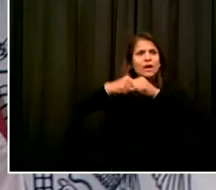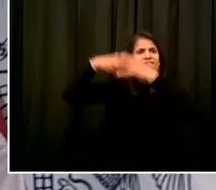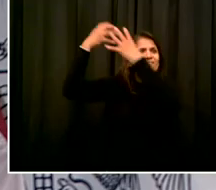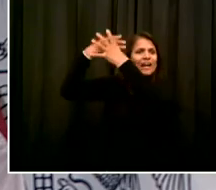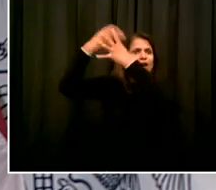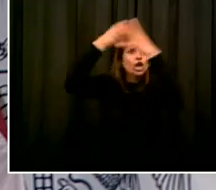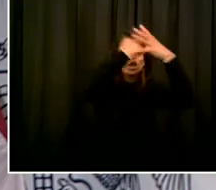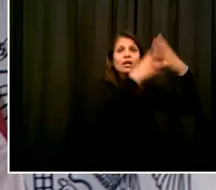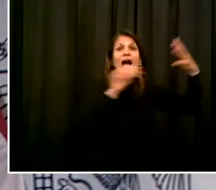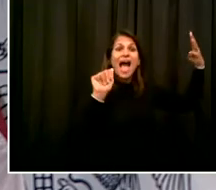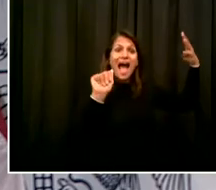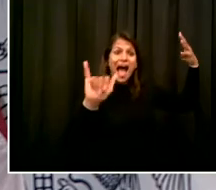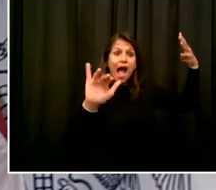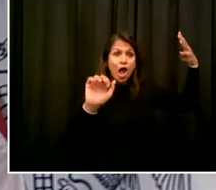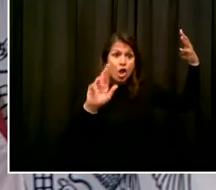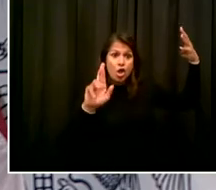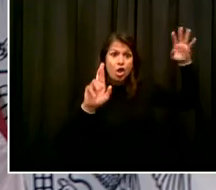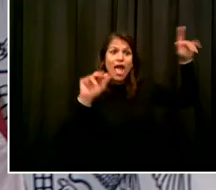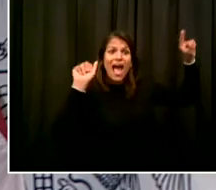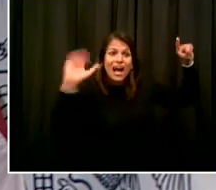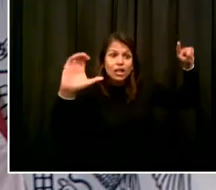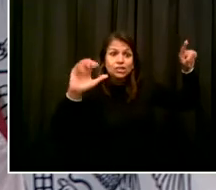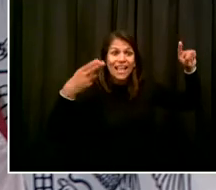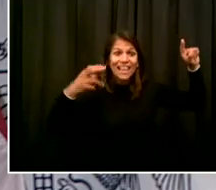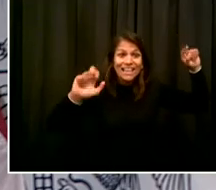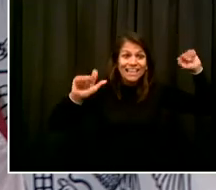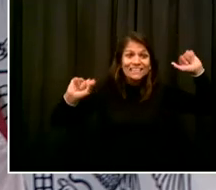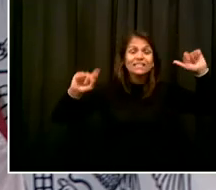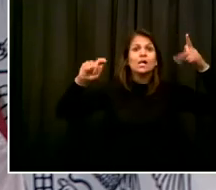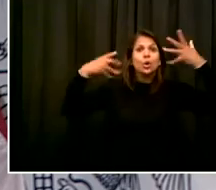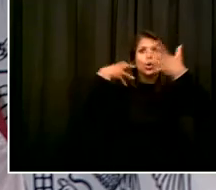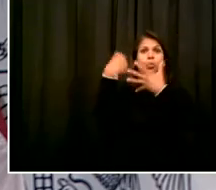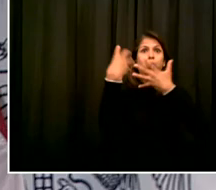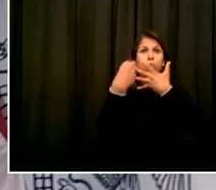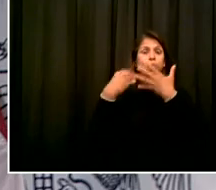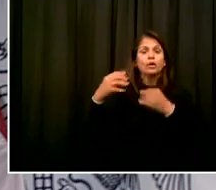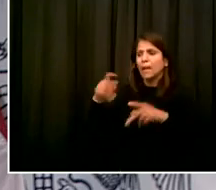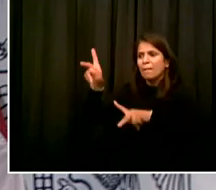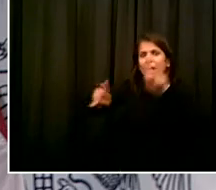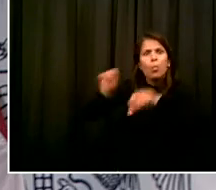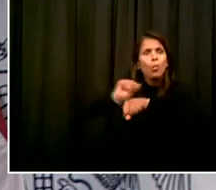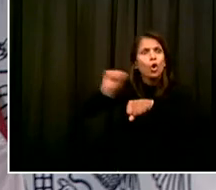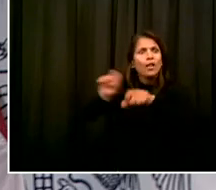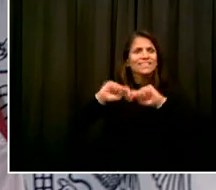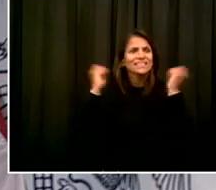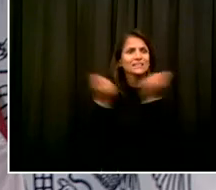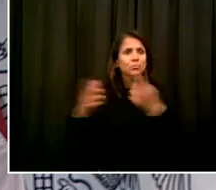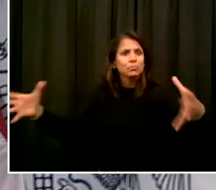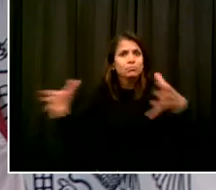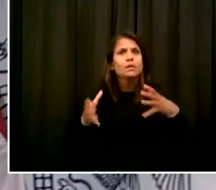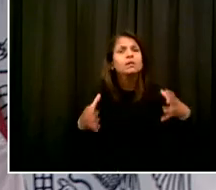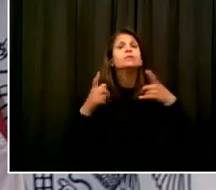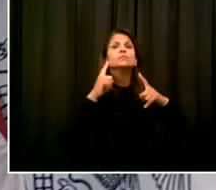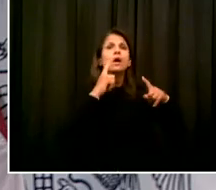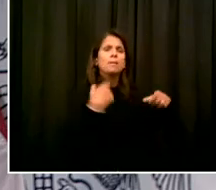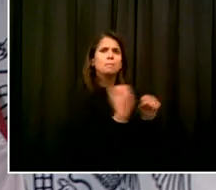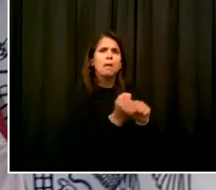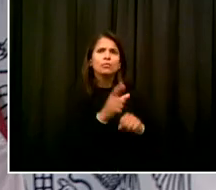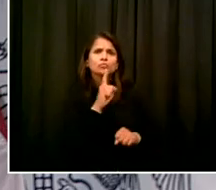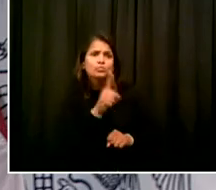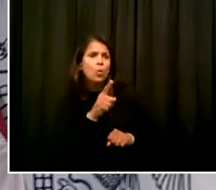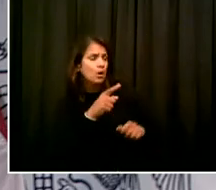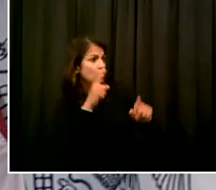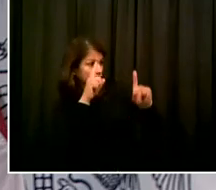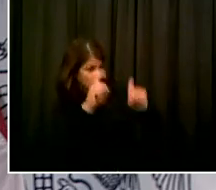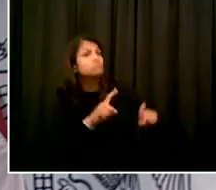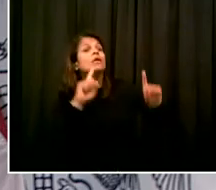by the custodial teams and the School Construction Authority. The action teams now are reviewing every school, every classroom